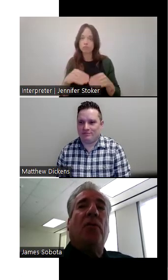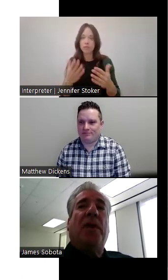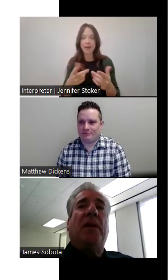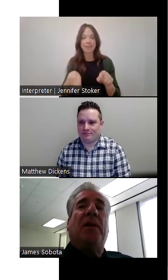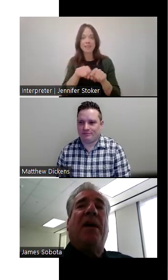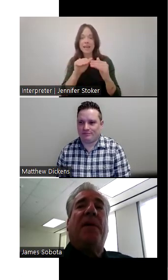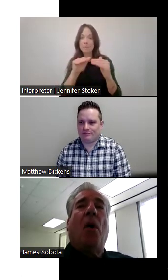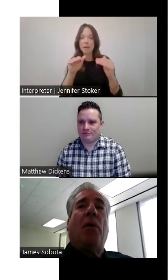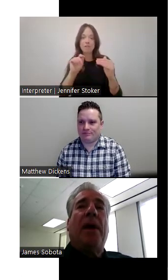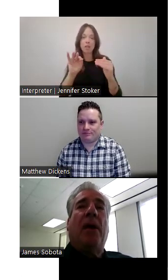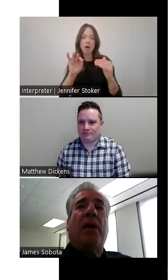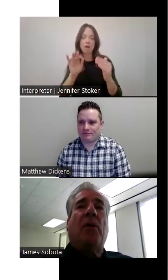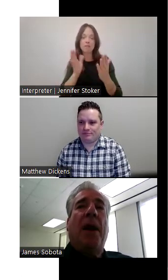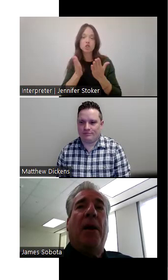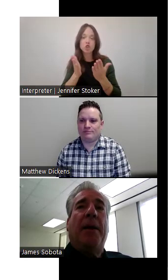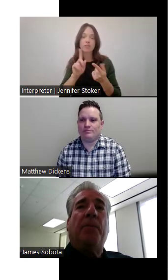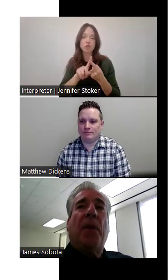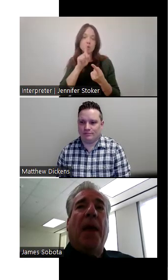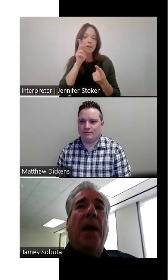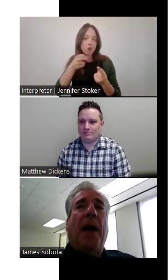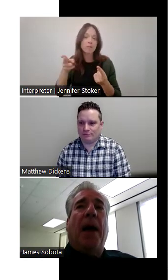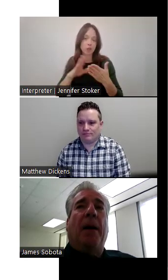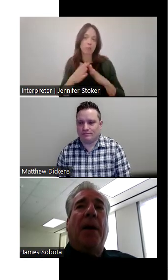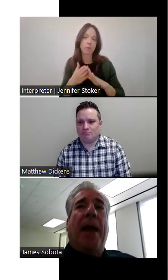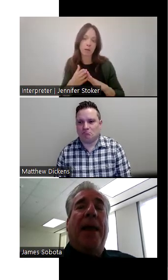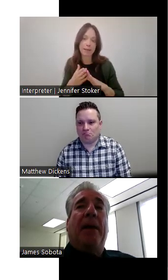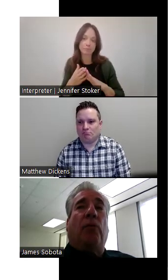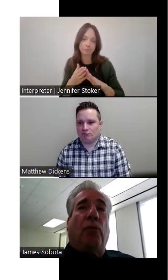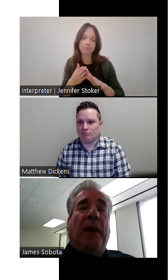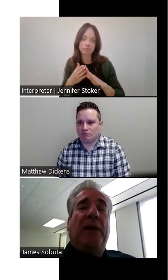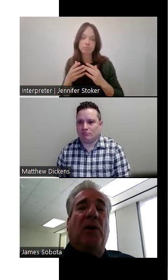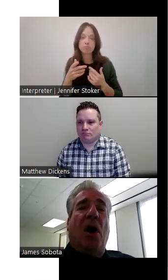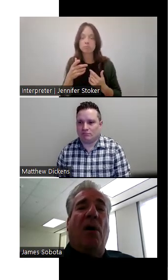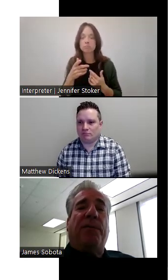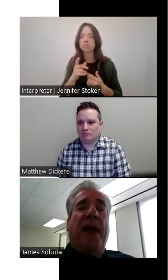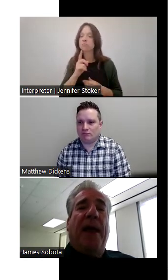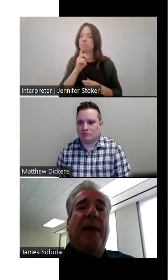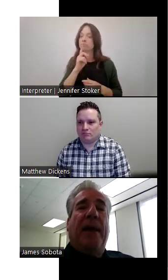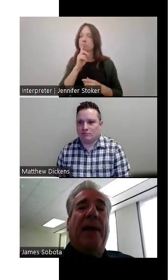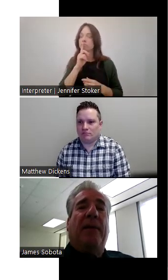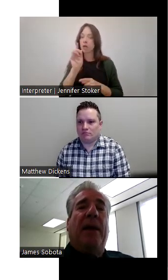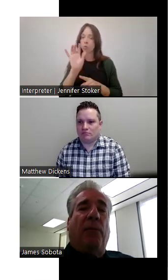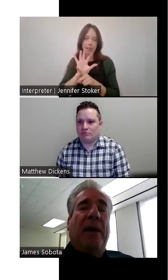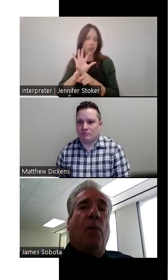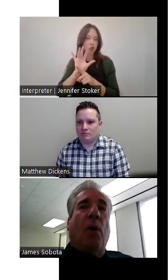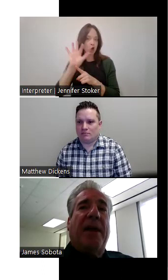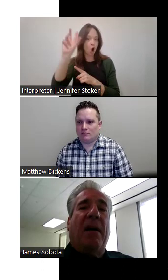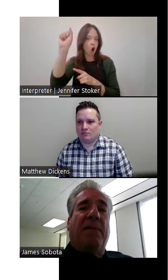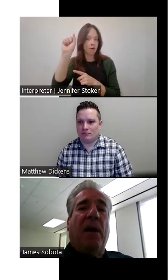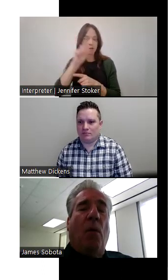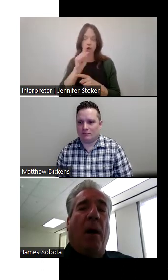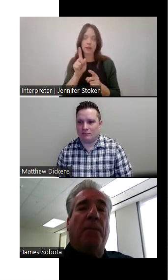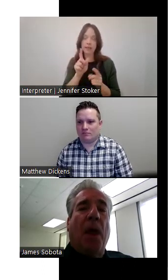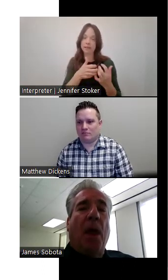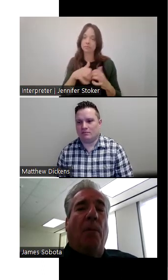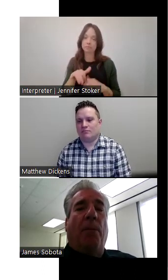to the deaf and hard of hearing community. Uh, and it really took off and it, it, it really worked out